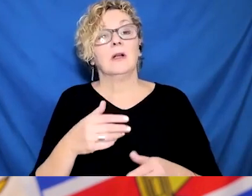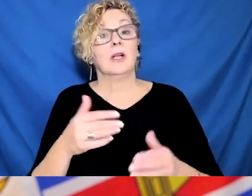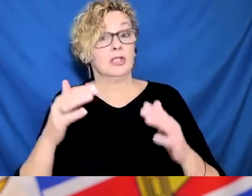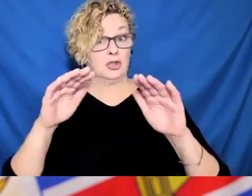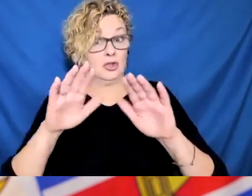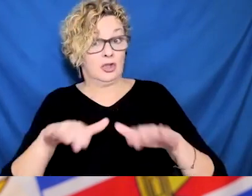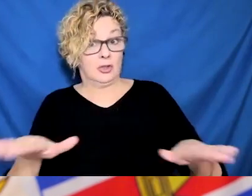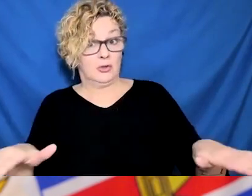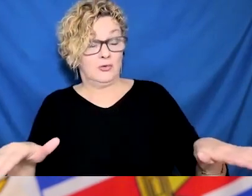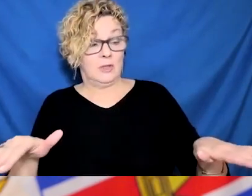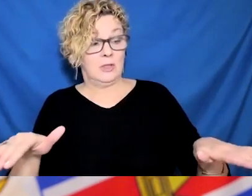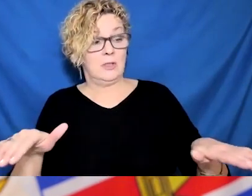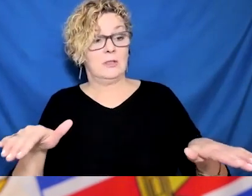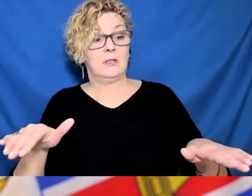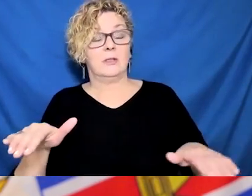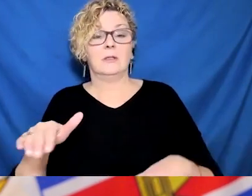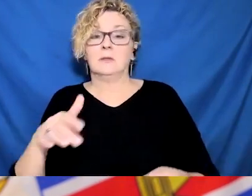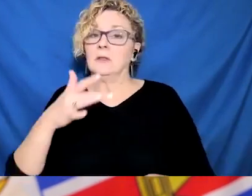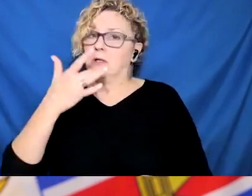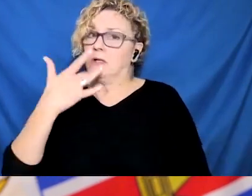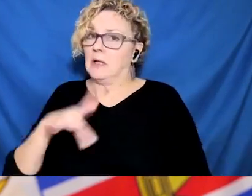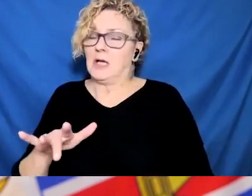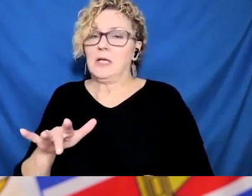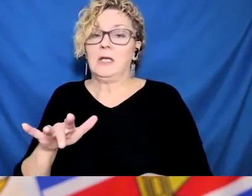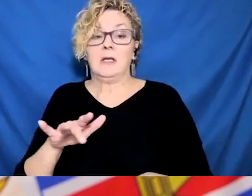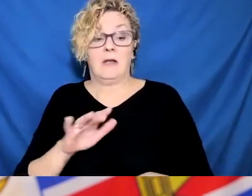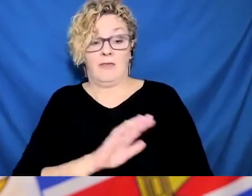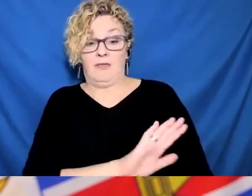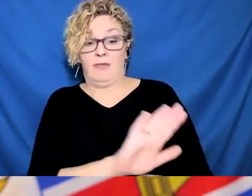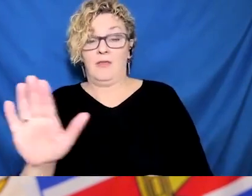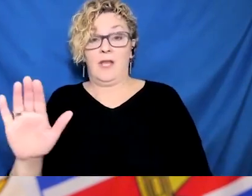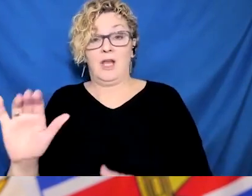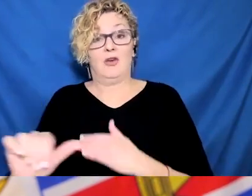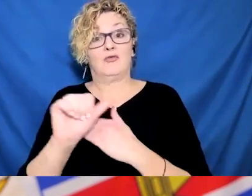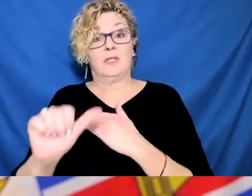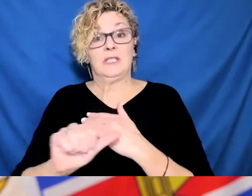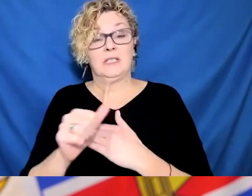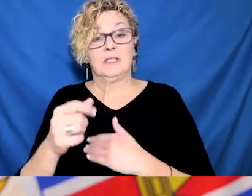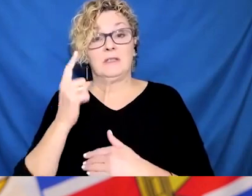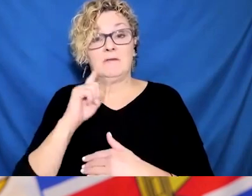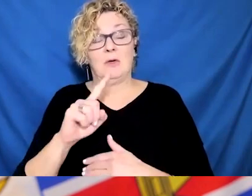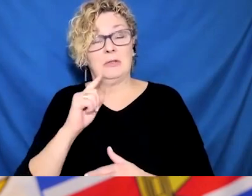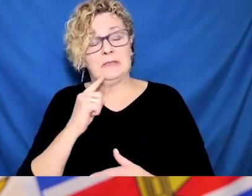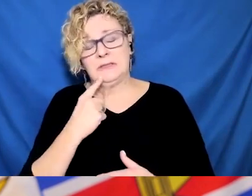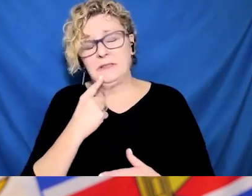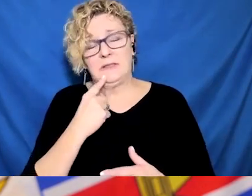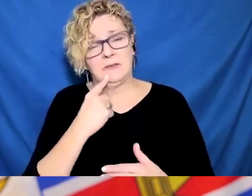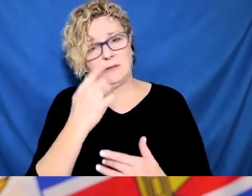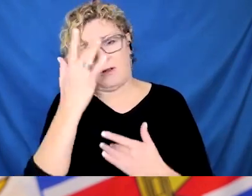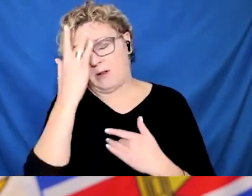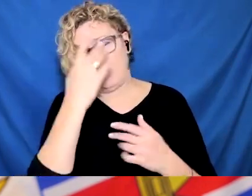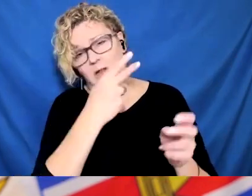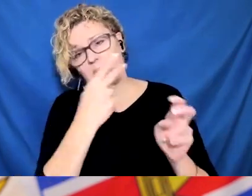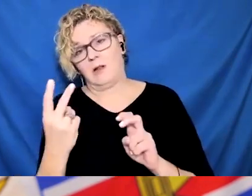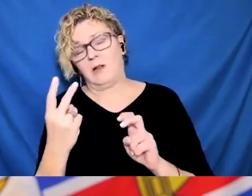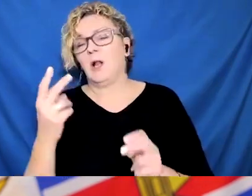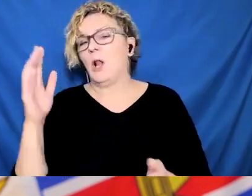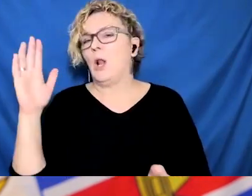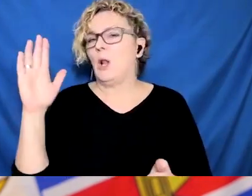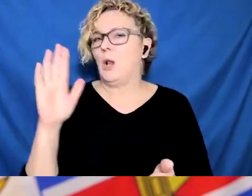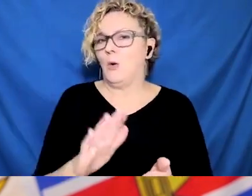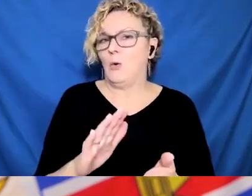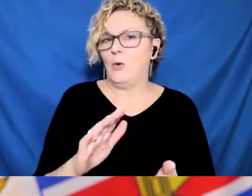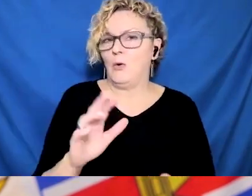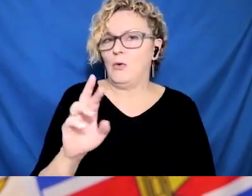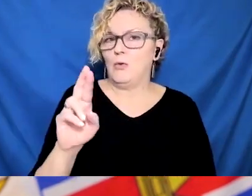the high uptake of booster doses, both in staff and in residents in long-term care. And as we've seen, much milder